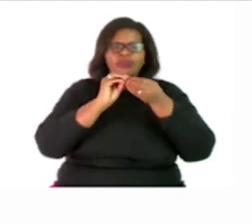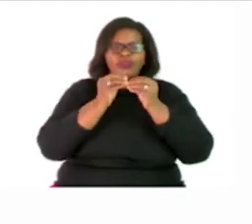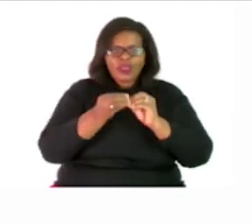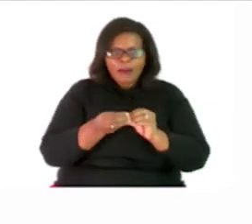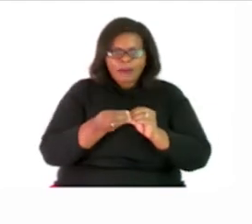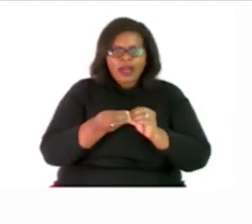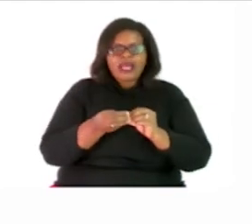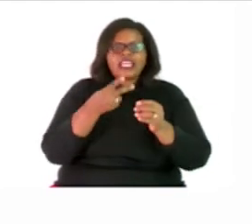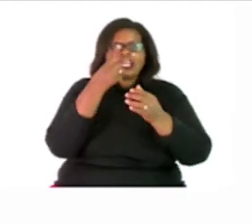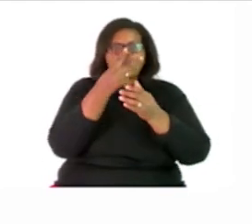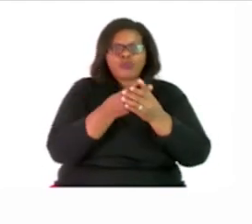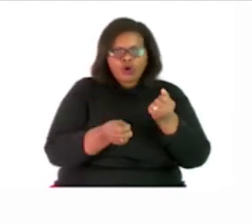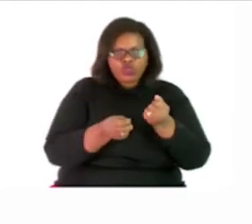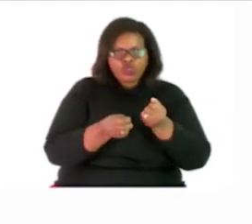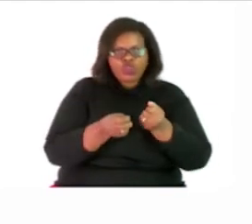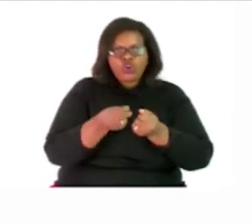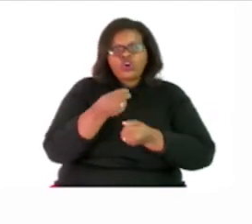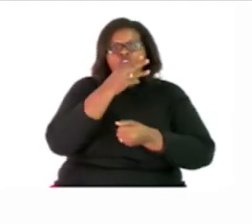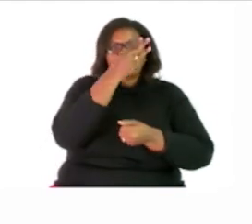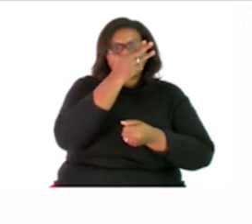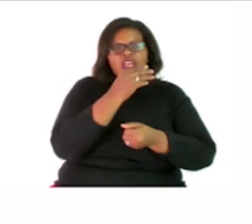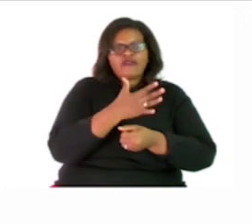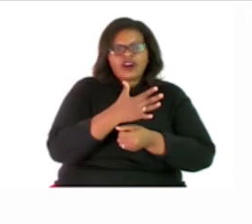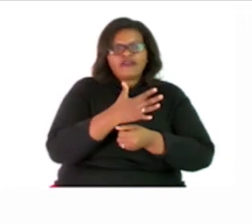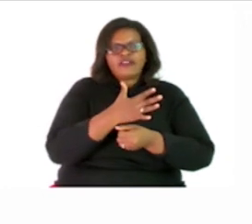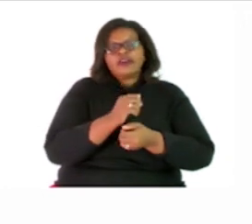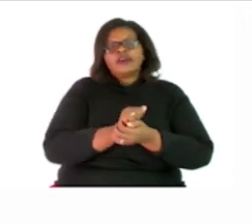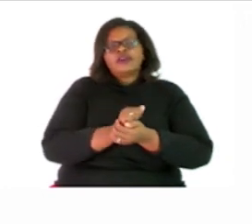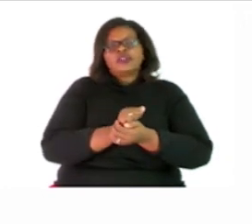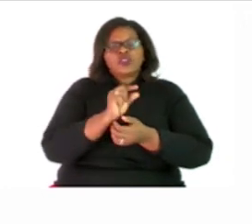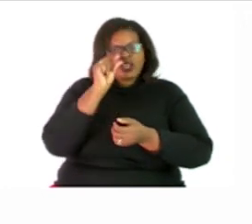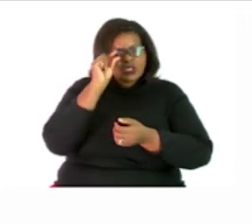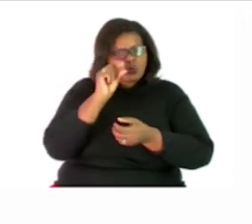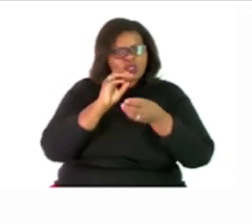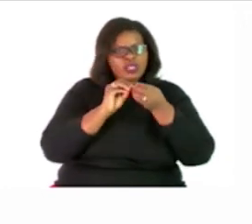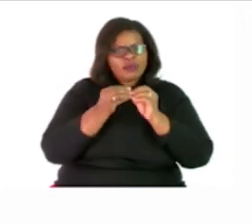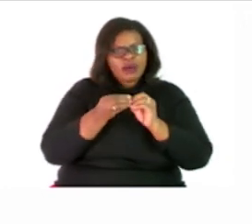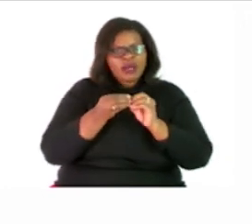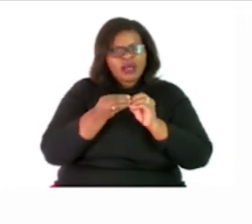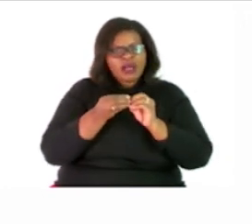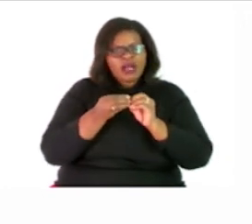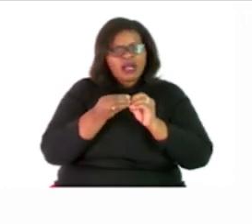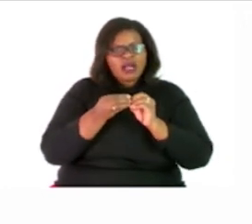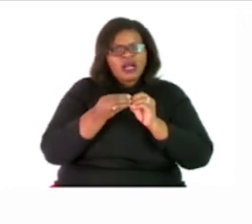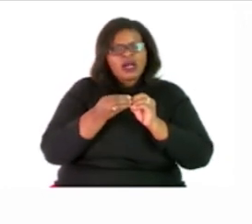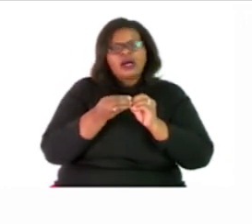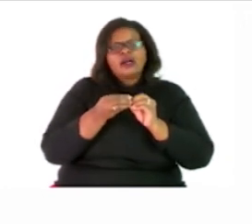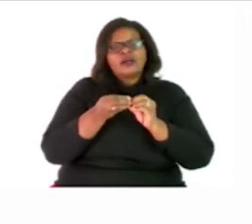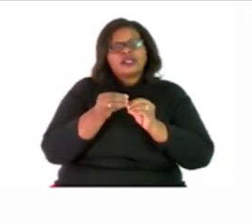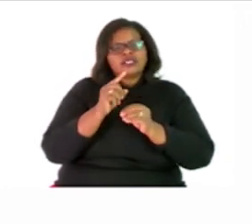The lowest you are comparing between 15 and 30 which is